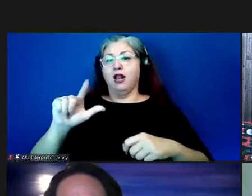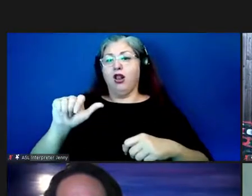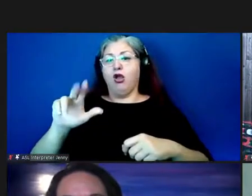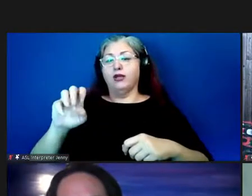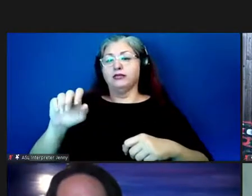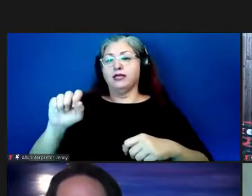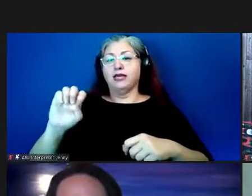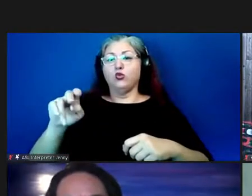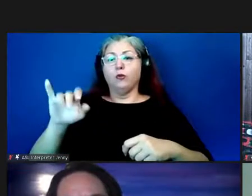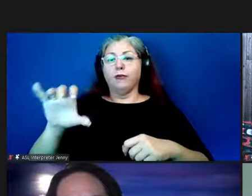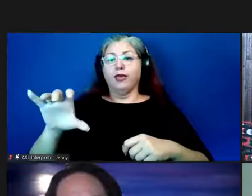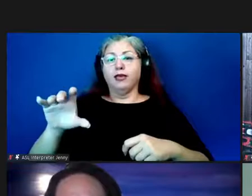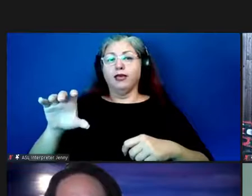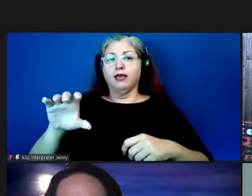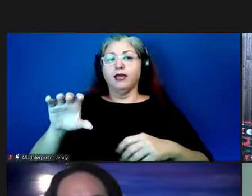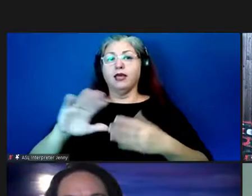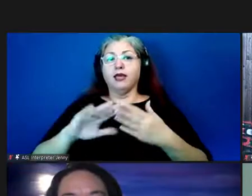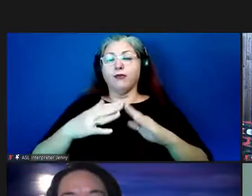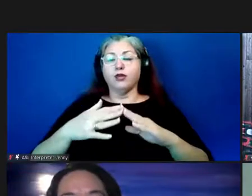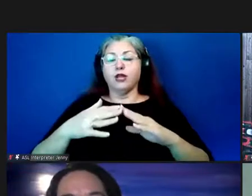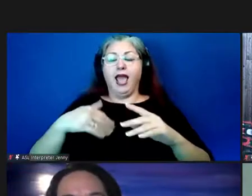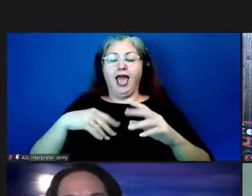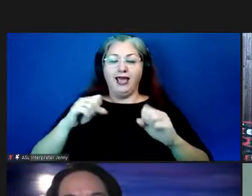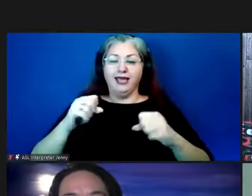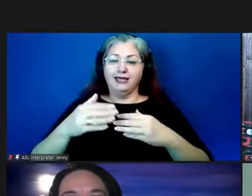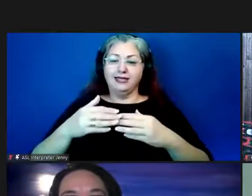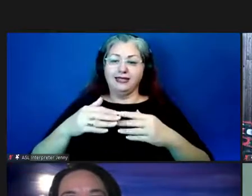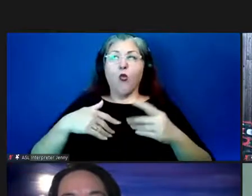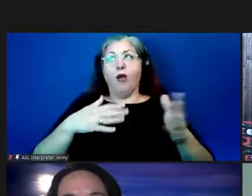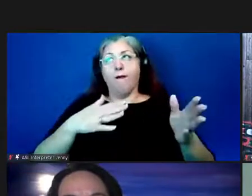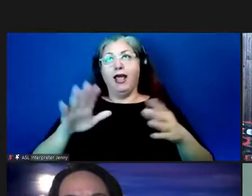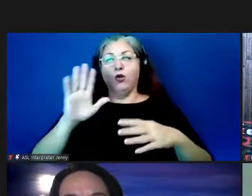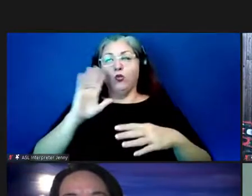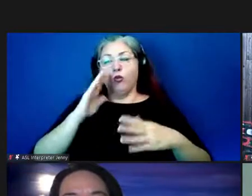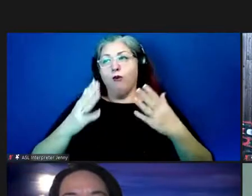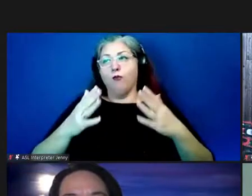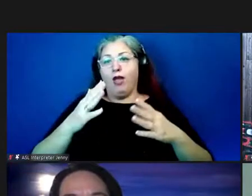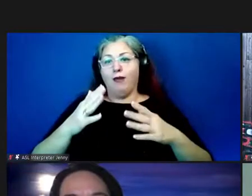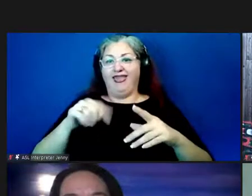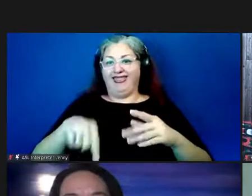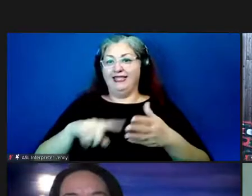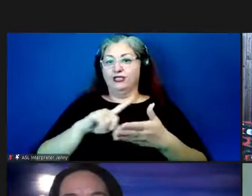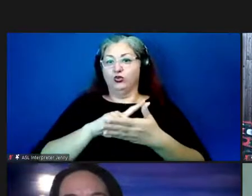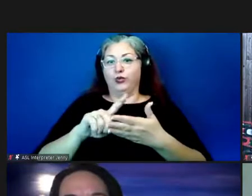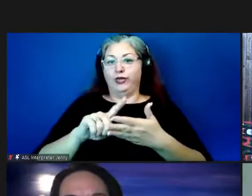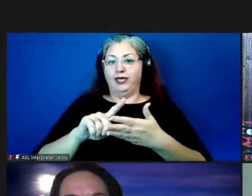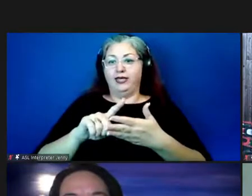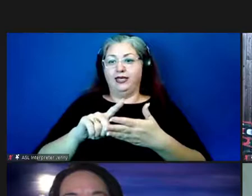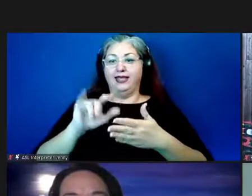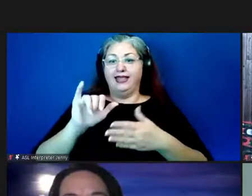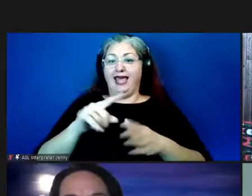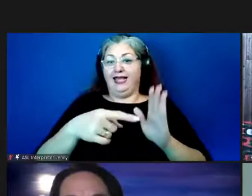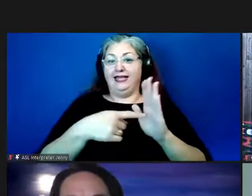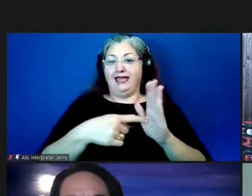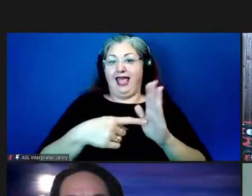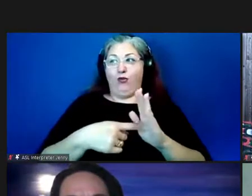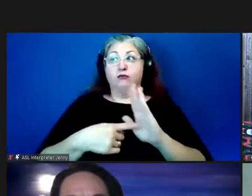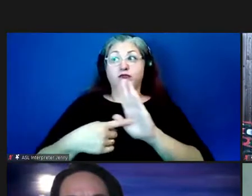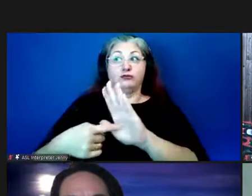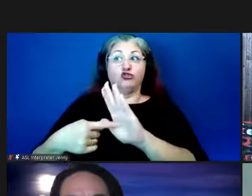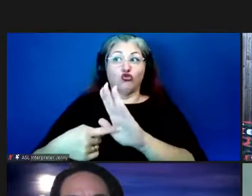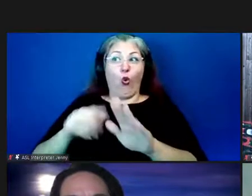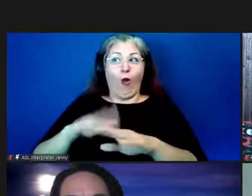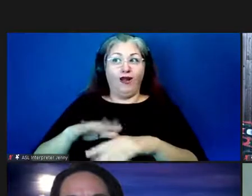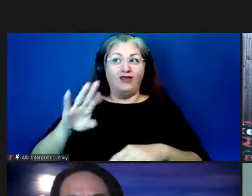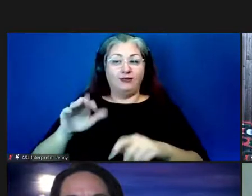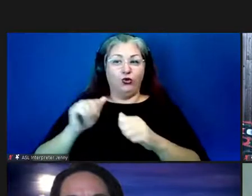and i could easily imagine pointing that i mean i'm planning on probably this week pointing the demo and showing it on